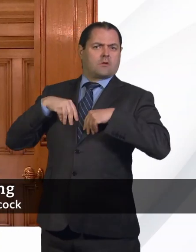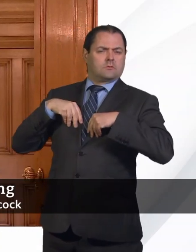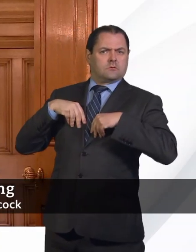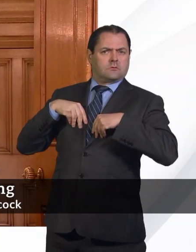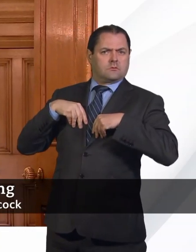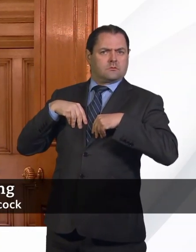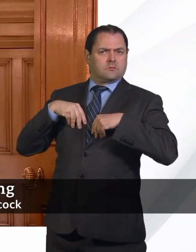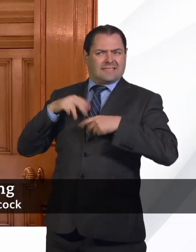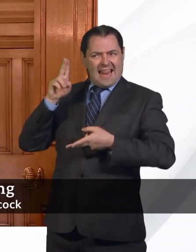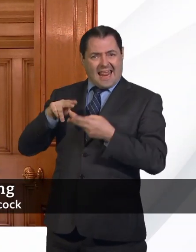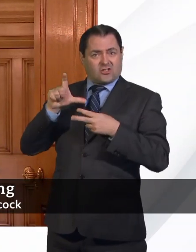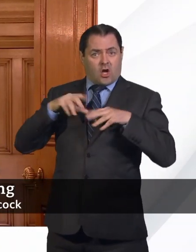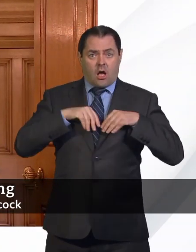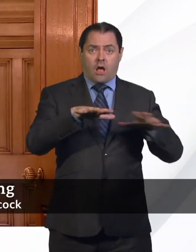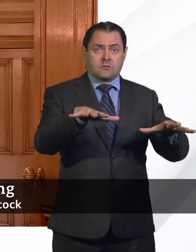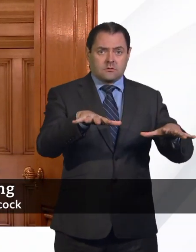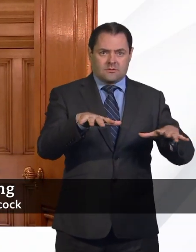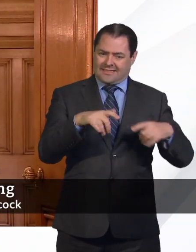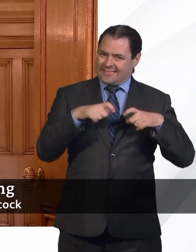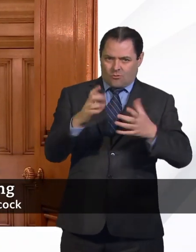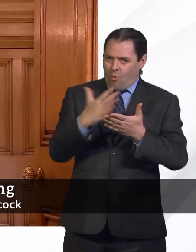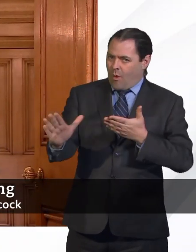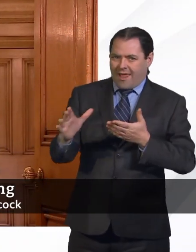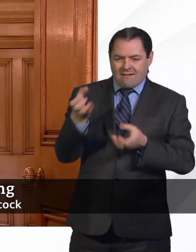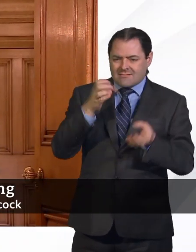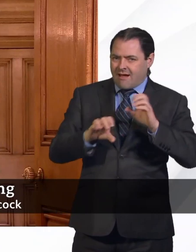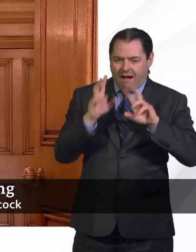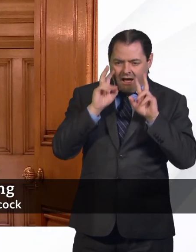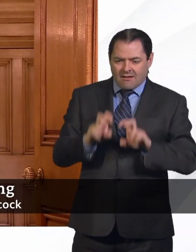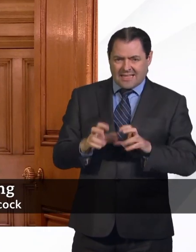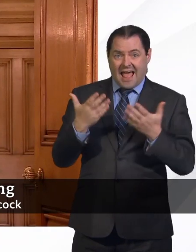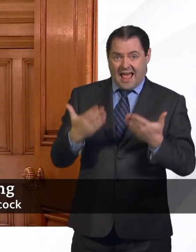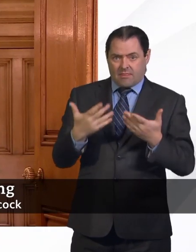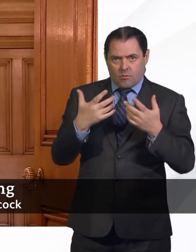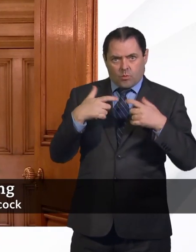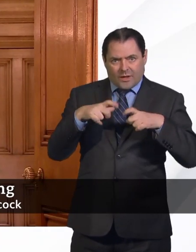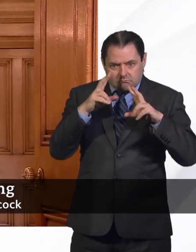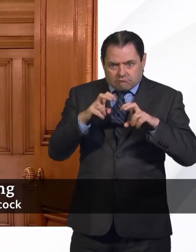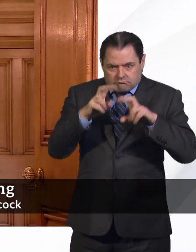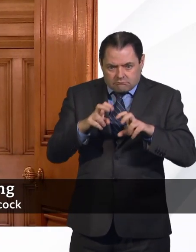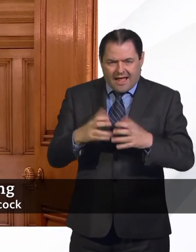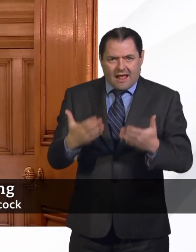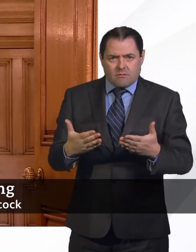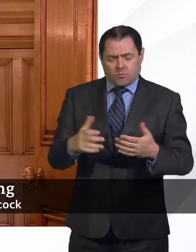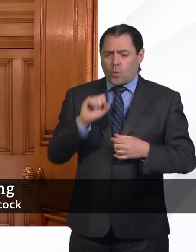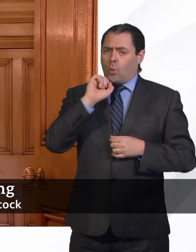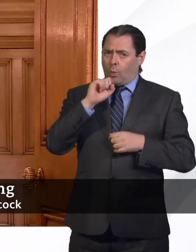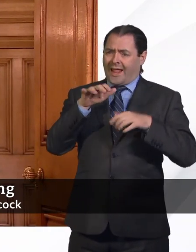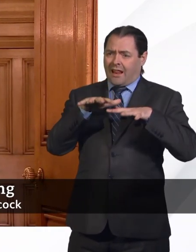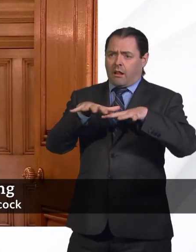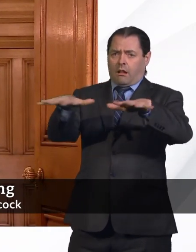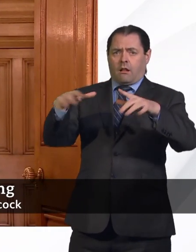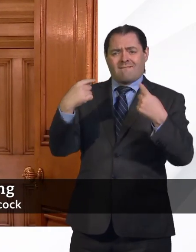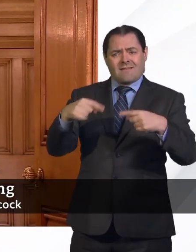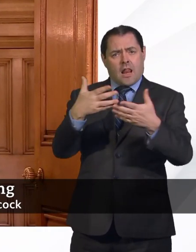virus. We've got tests in the field to find that out. So we will be rolling out antibody tests more broadly,